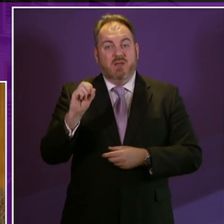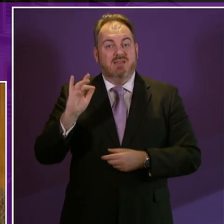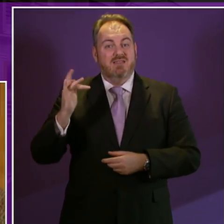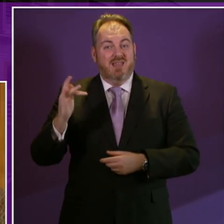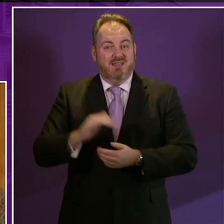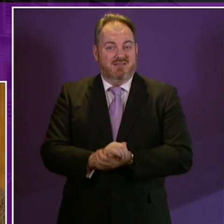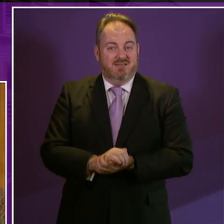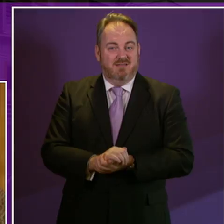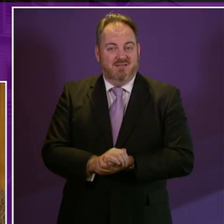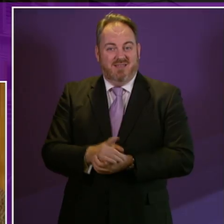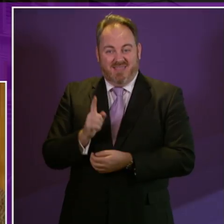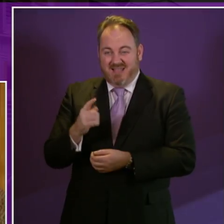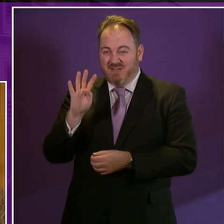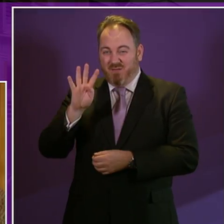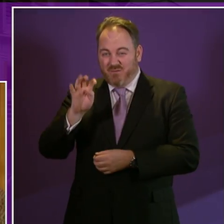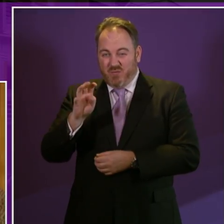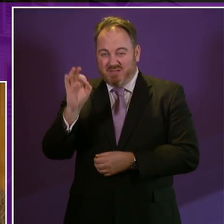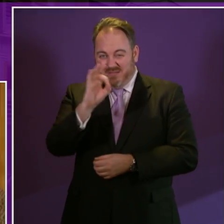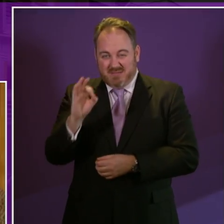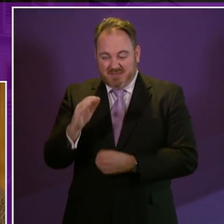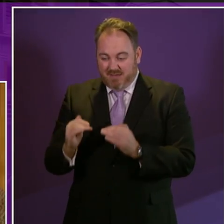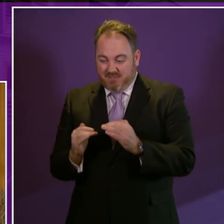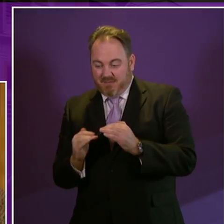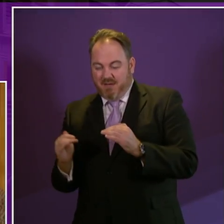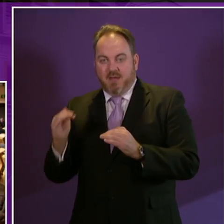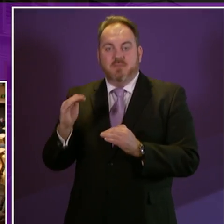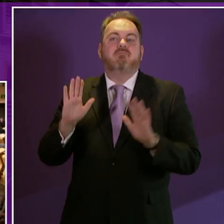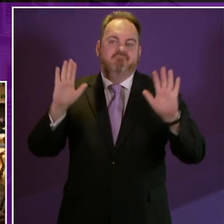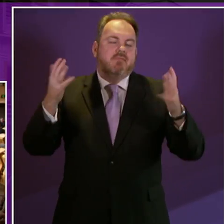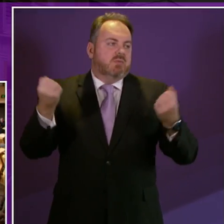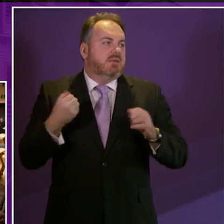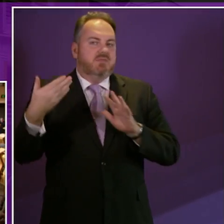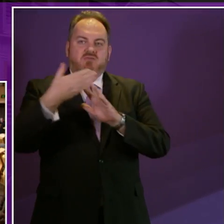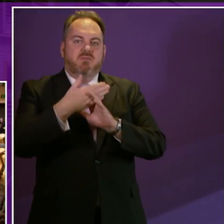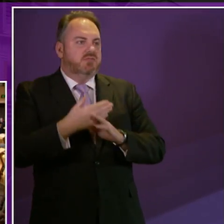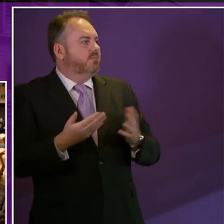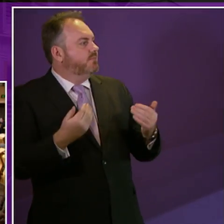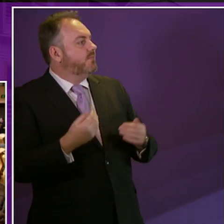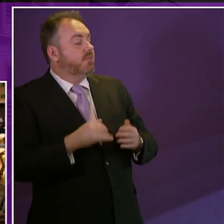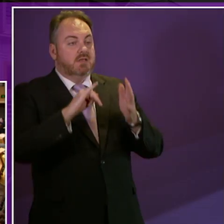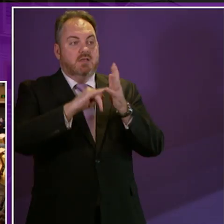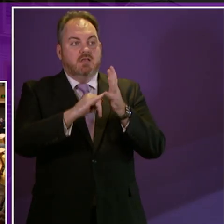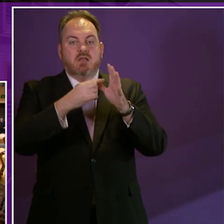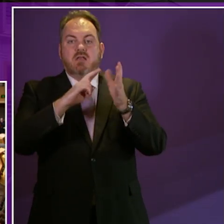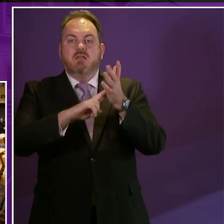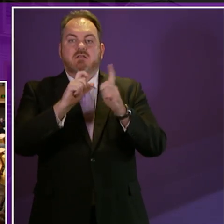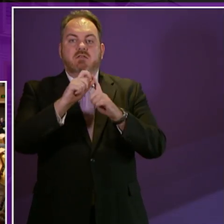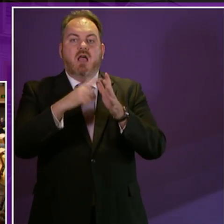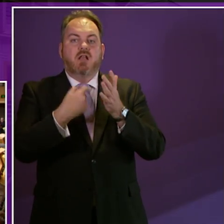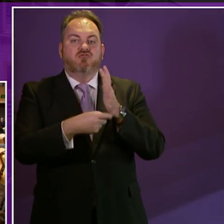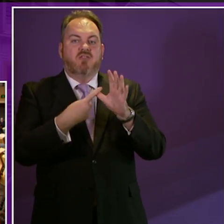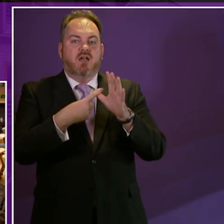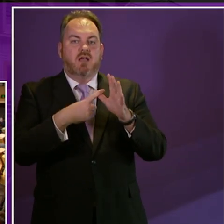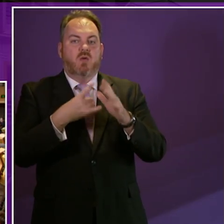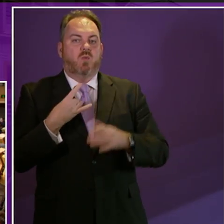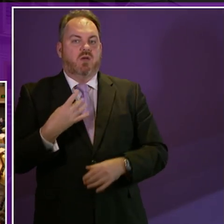is a near 14% increase I will take an intervention from Sandra White Sandra White I thank the member very